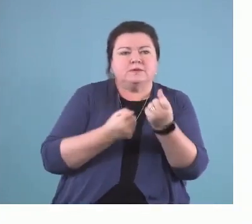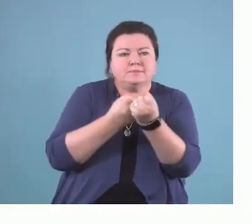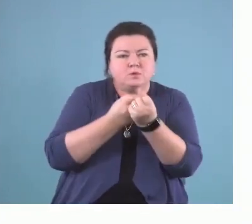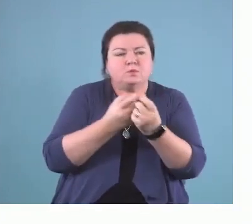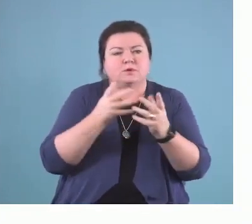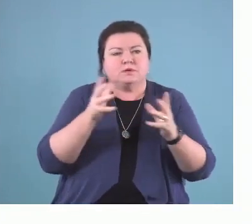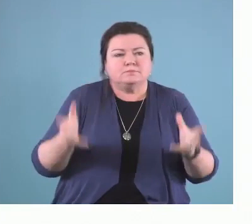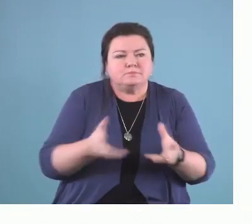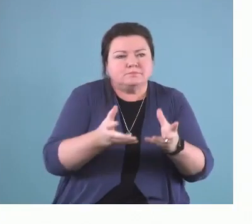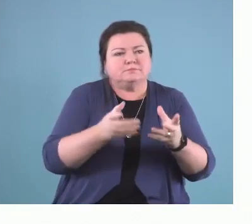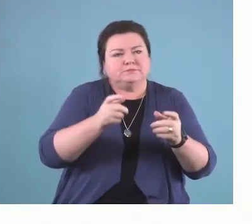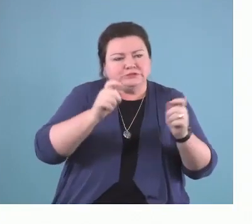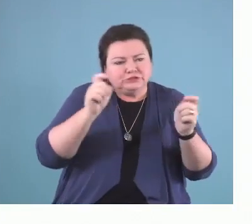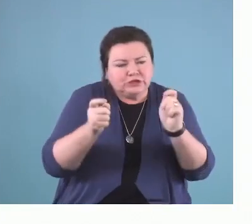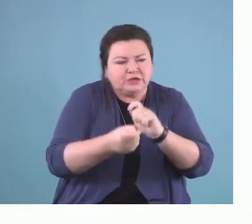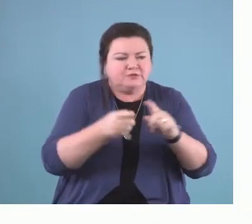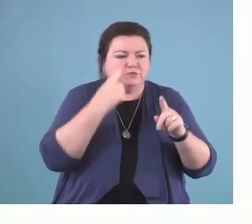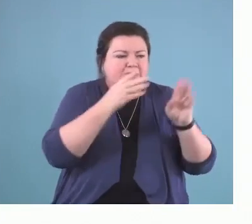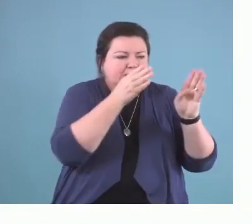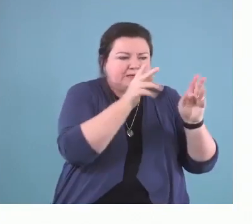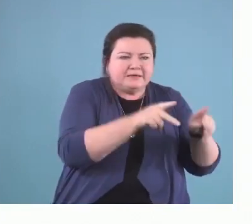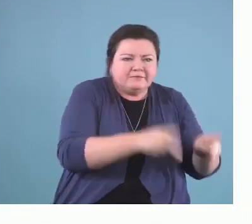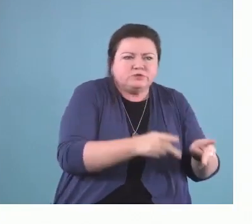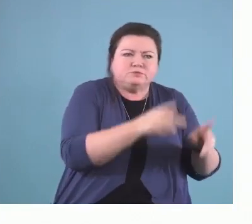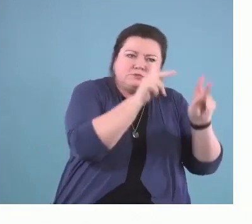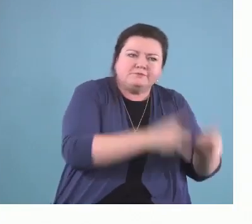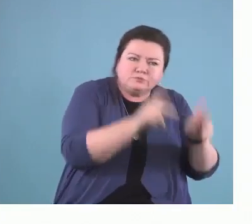change with individuals or families.